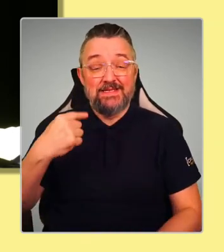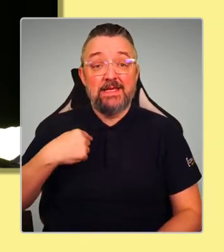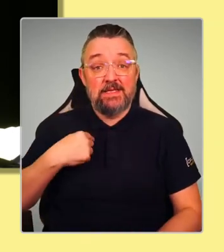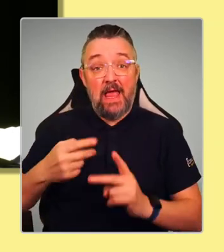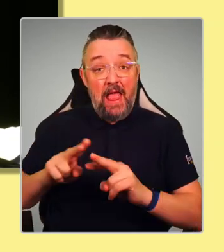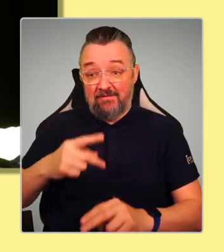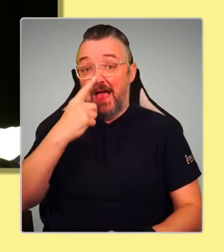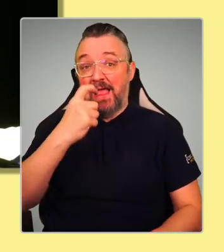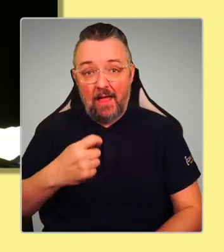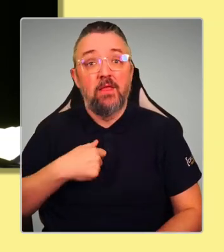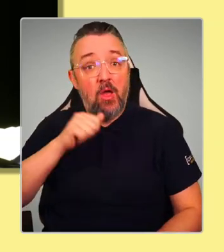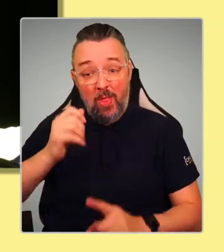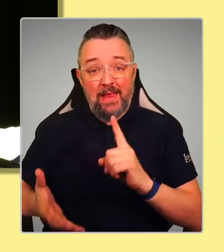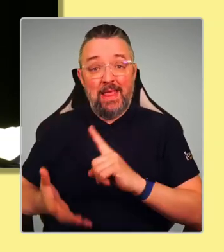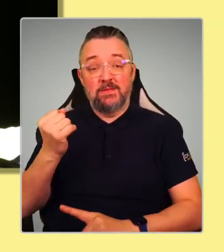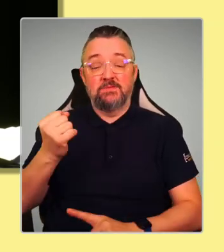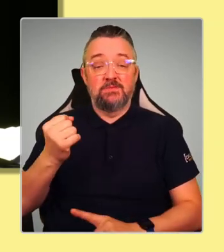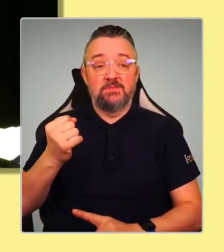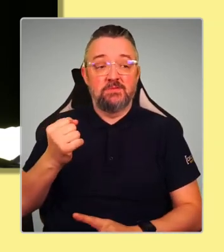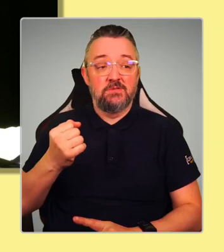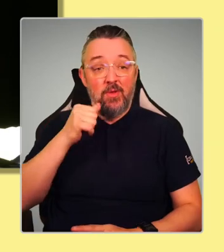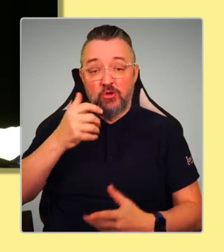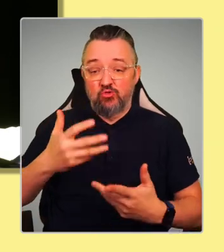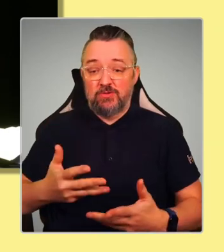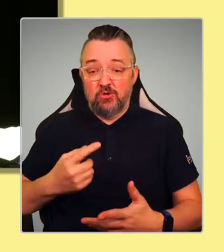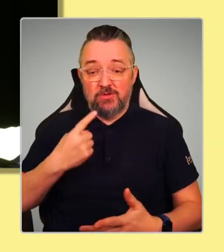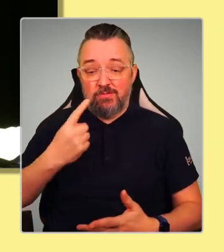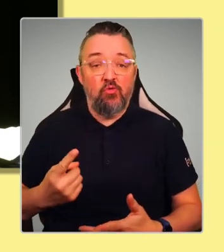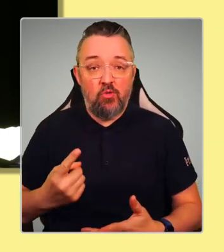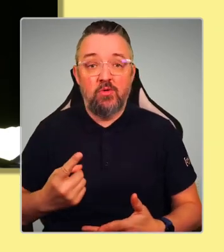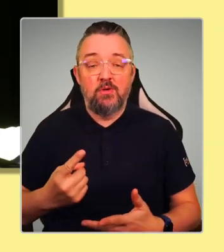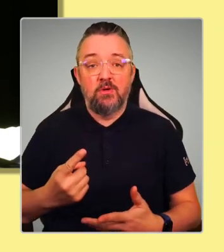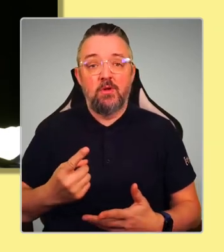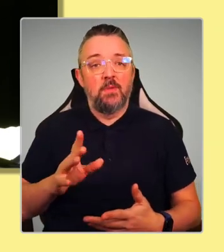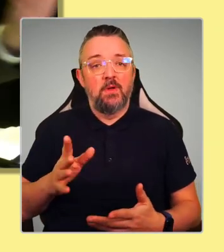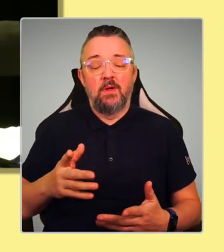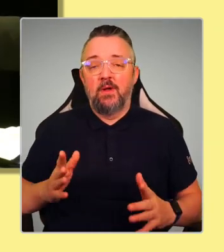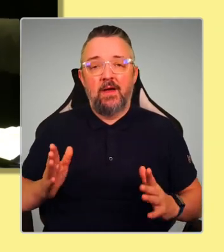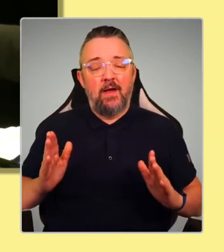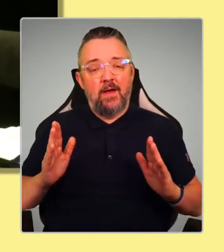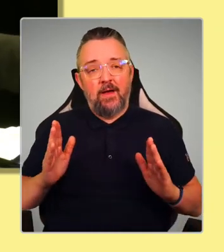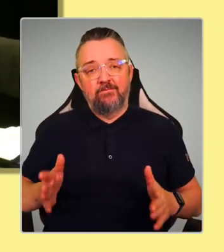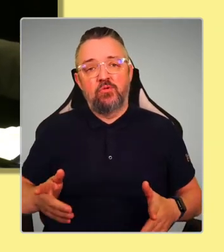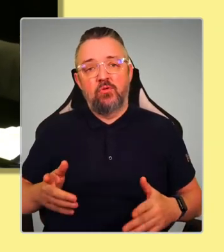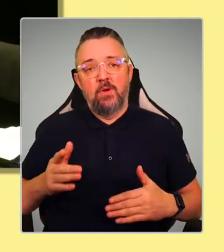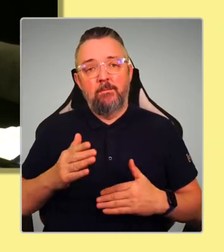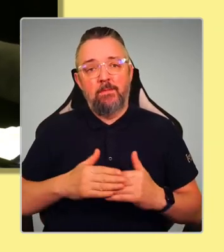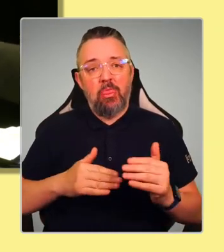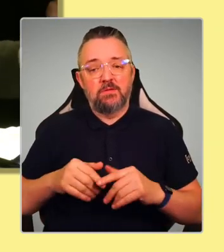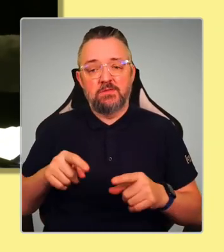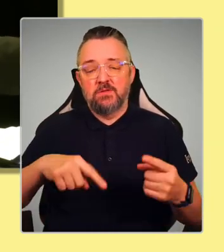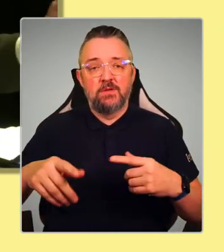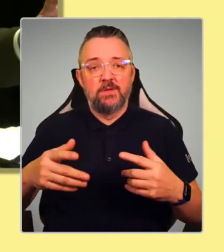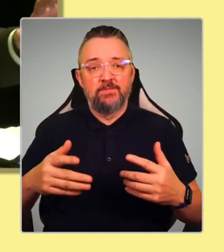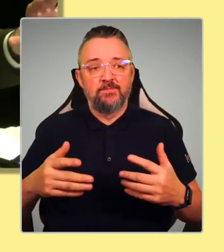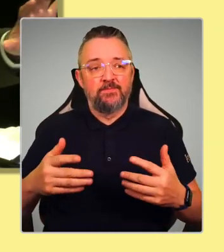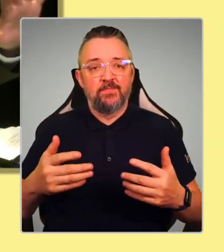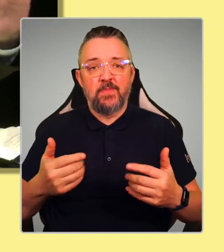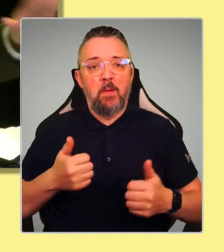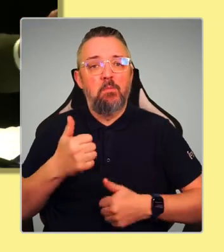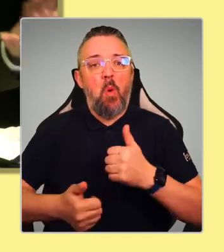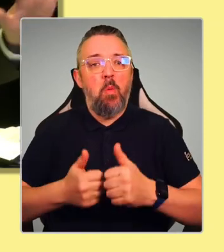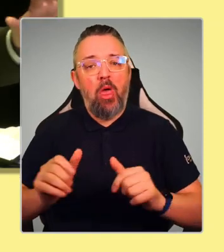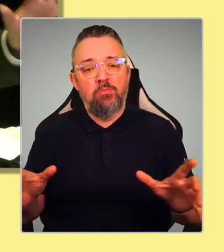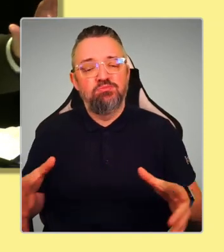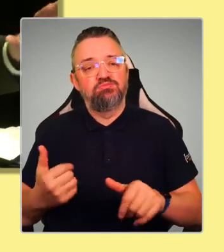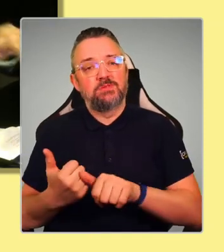I would have got it today. would have got it tomorrow. But we have to build the popular support. That doesn't mean we don't do anything on process. I think we can